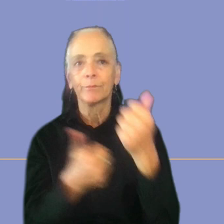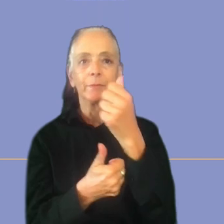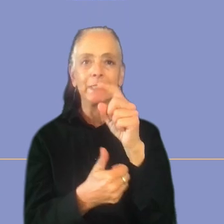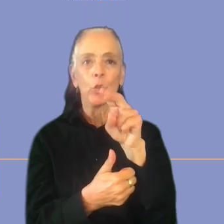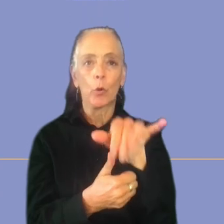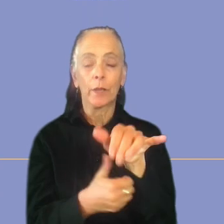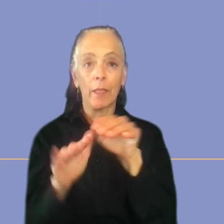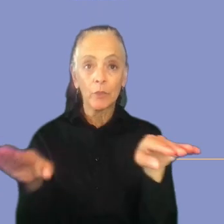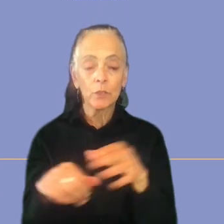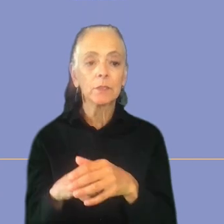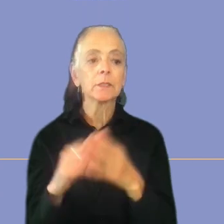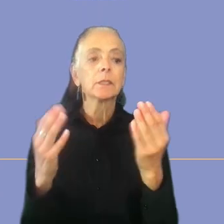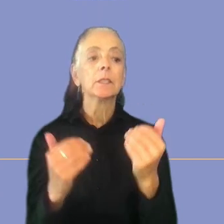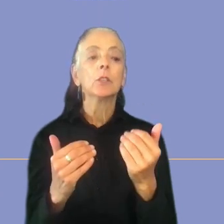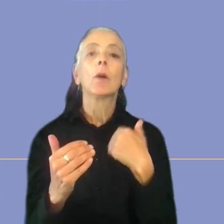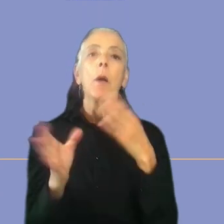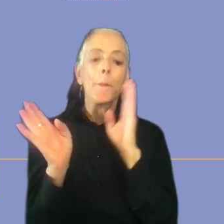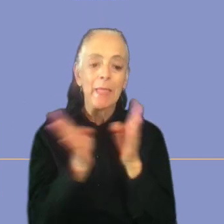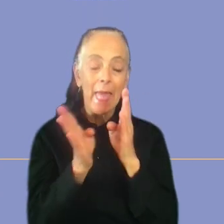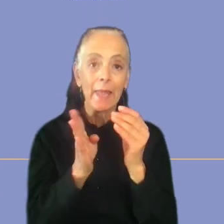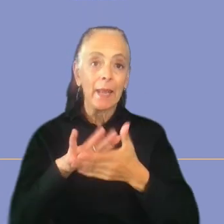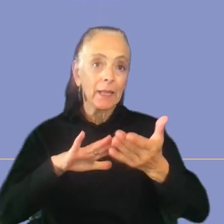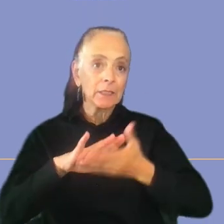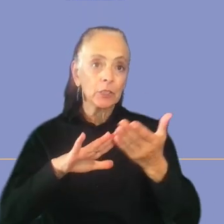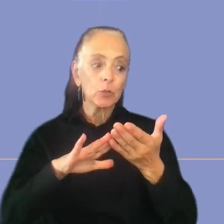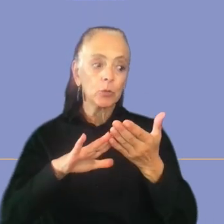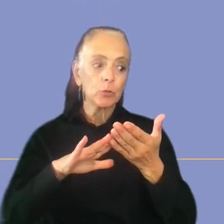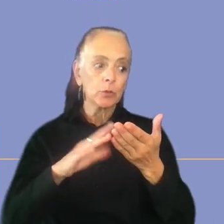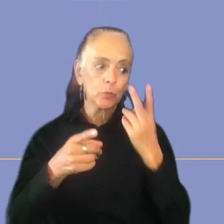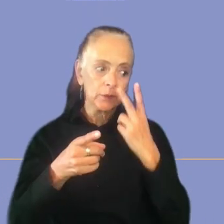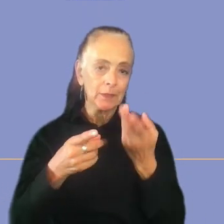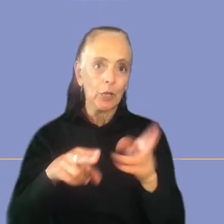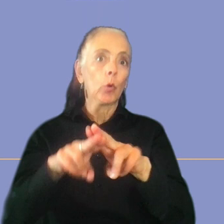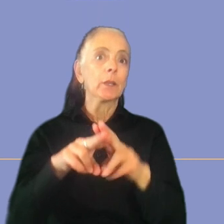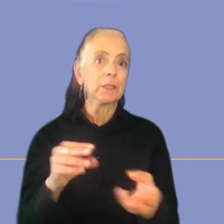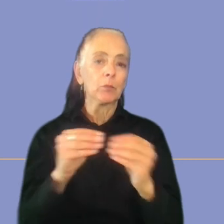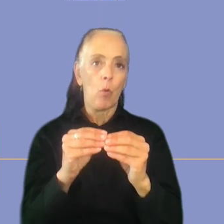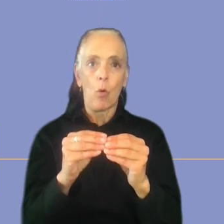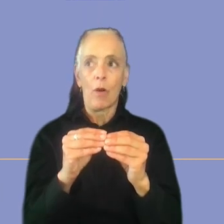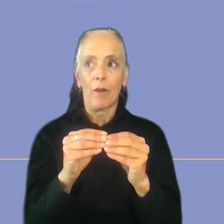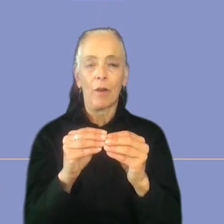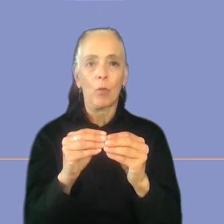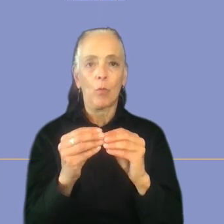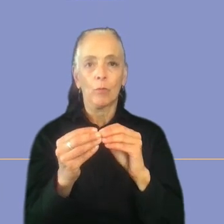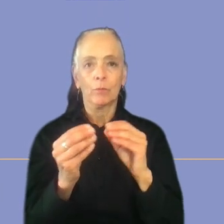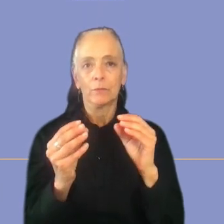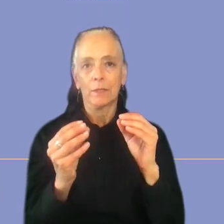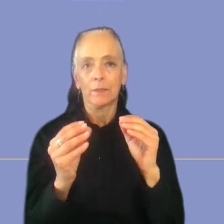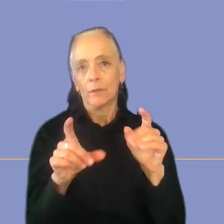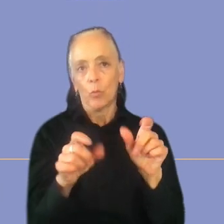You have planning and executing which basically increase more and more with the seniority level and this is the same